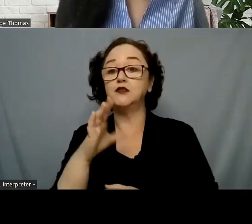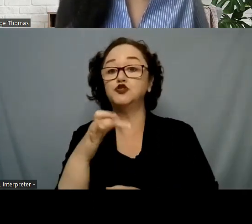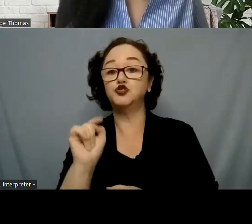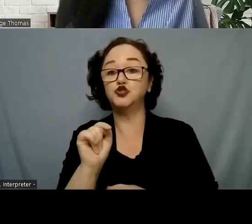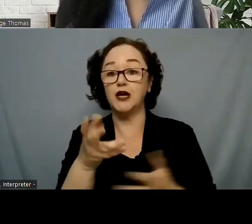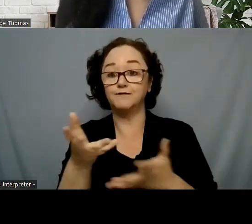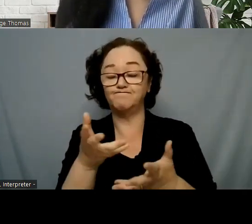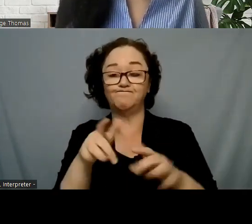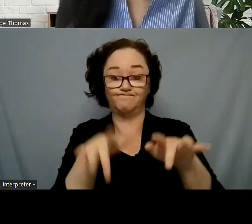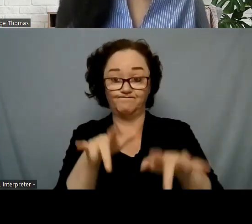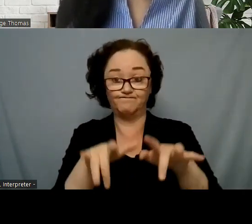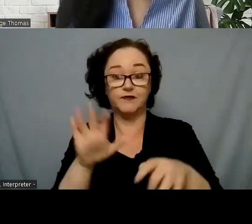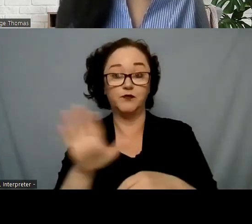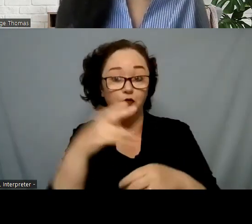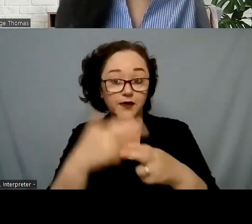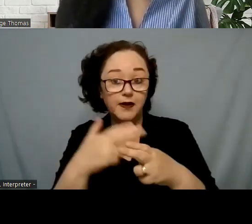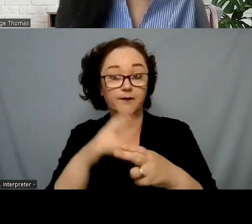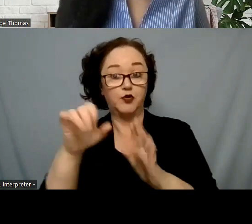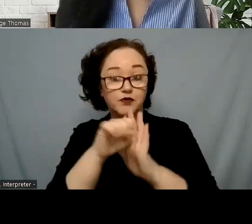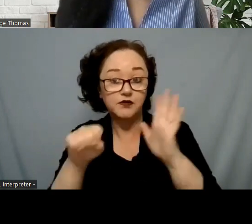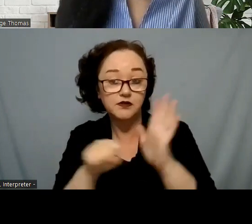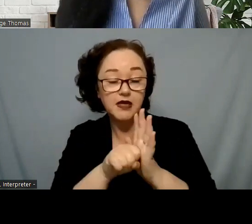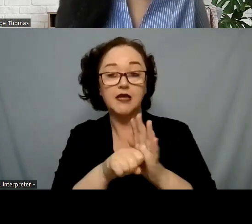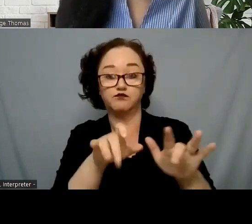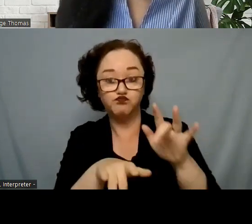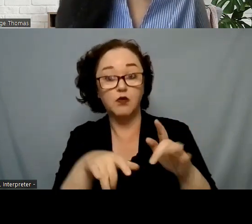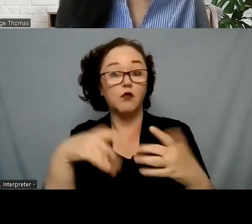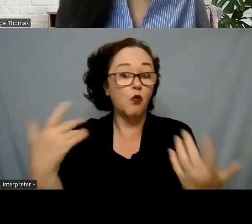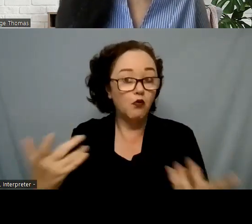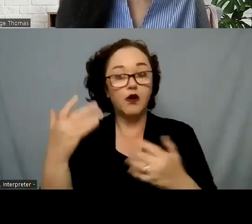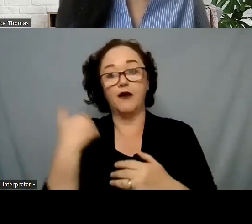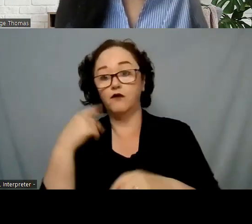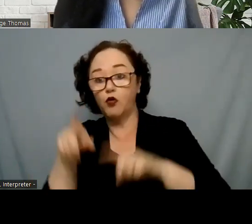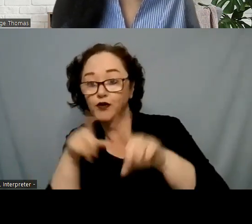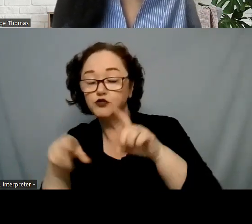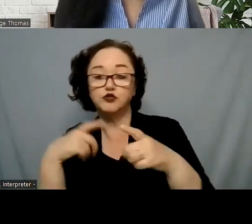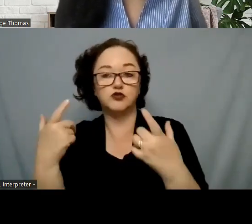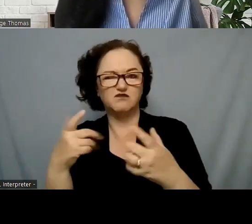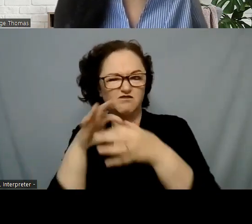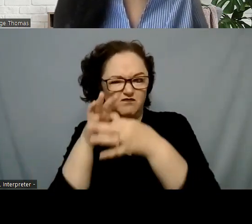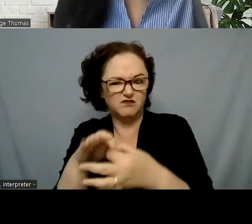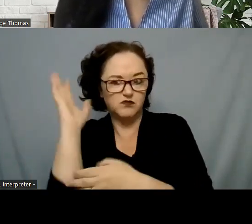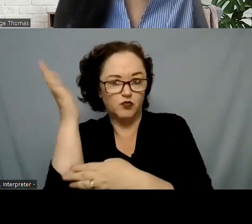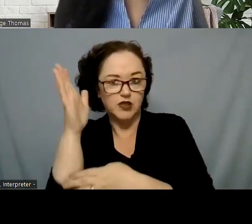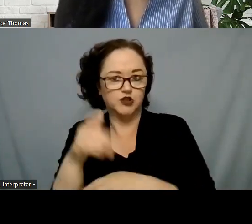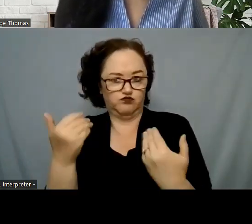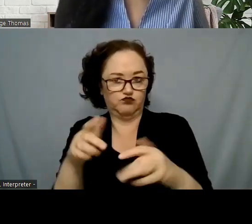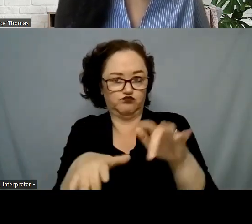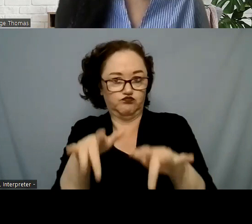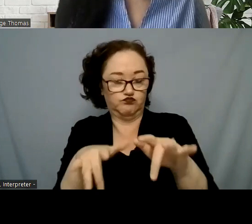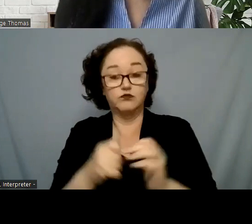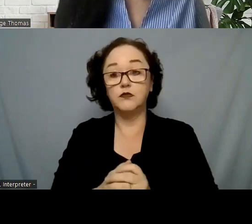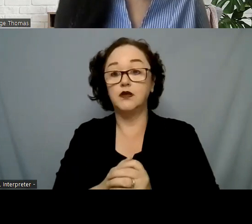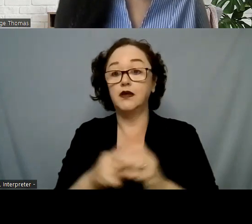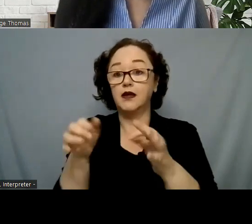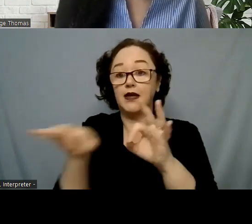your name and state, ask questions, or share information with the group that pertains to the presentation. Closed captioning can be viewed